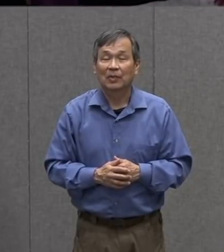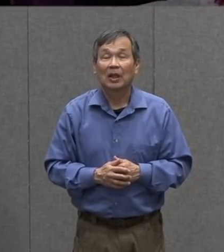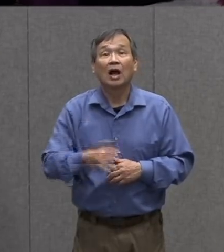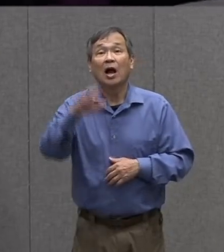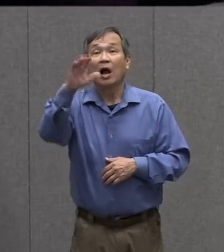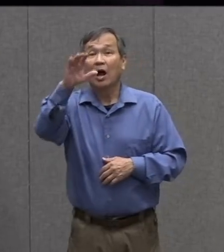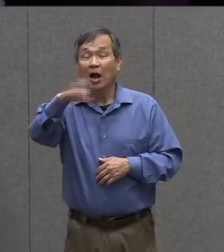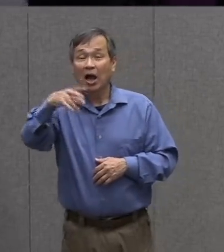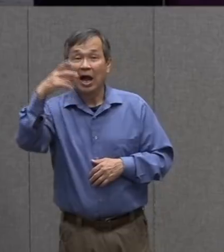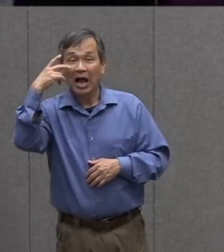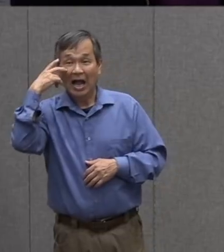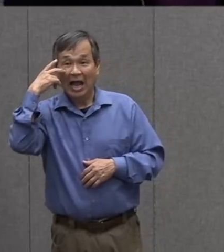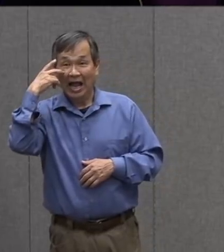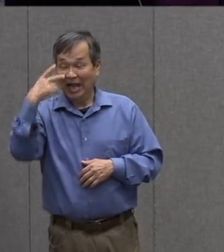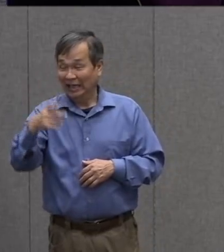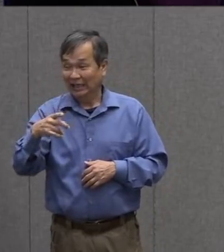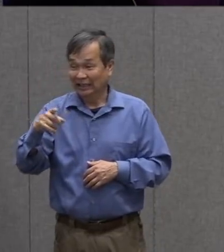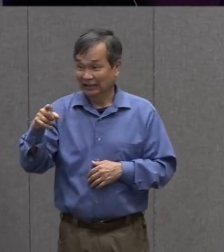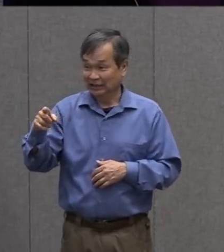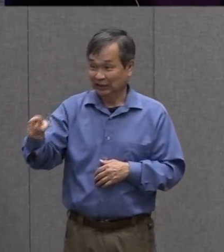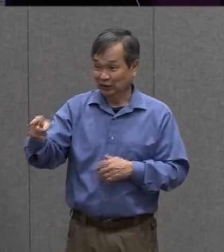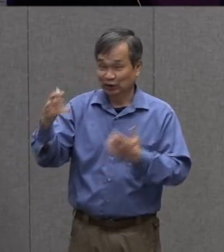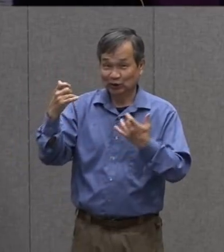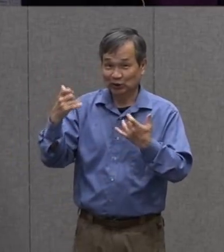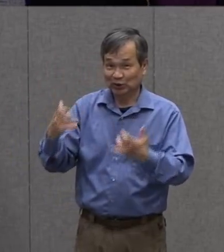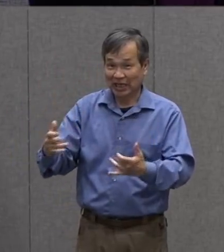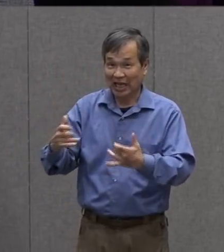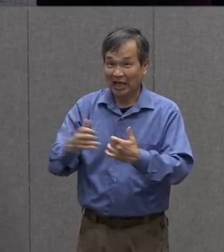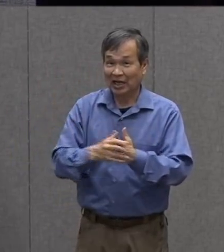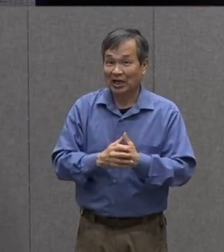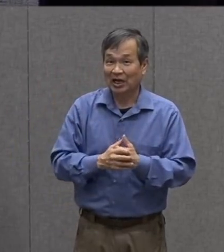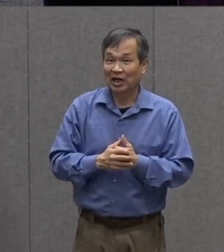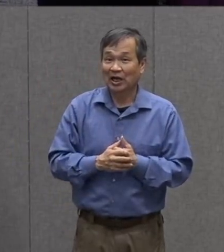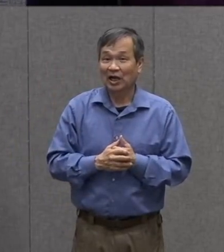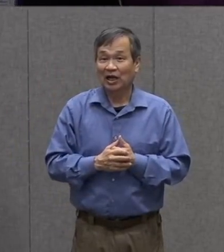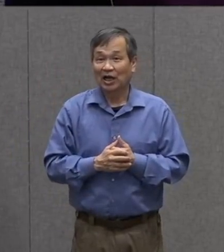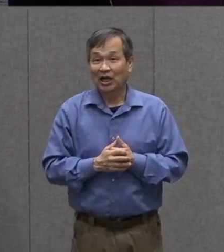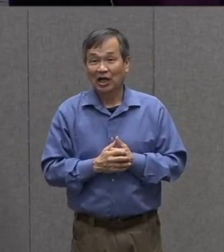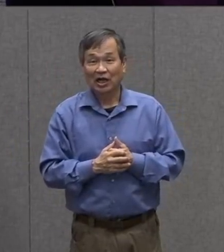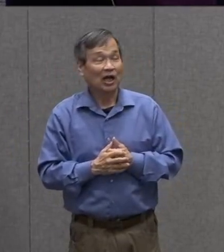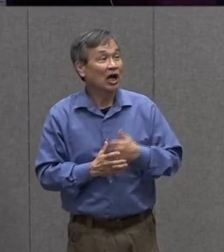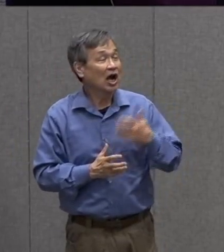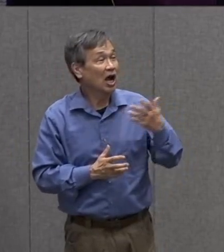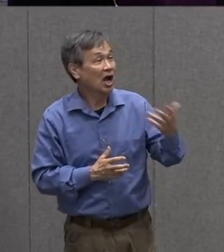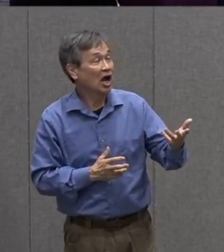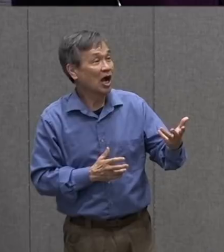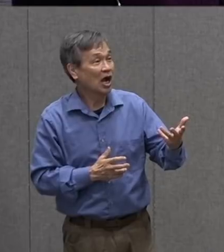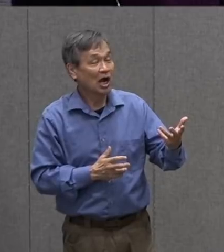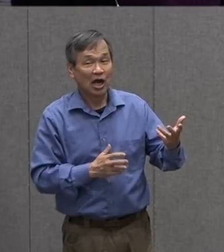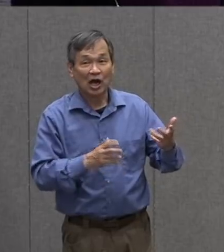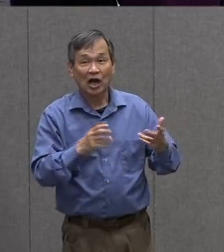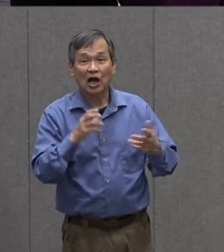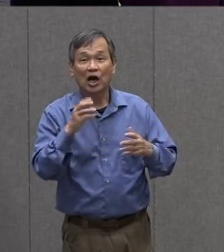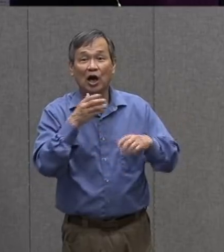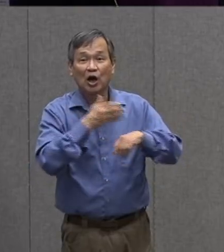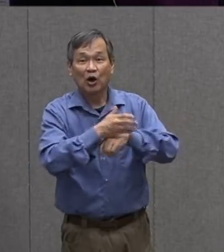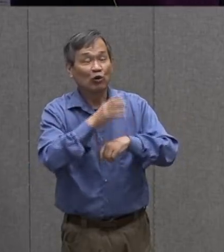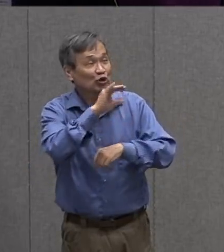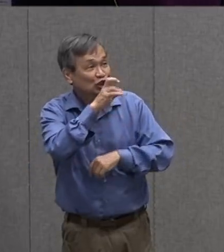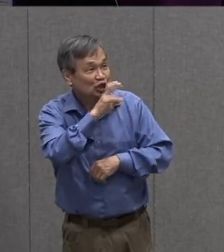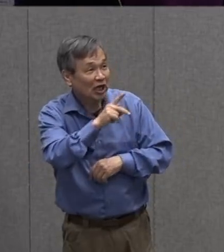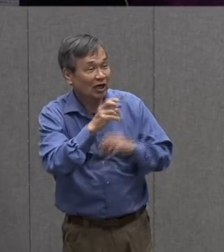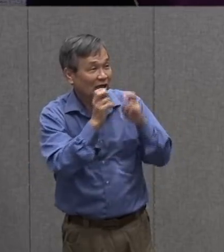I see you now, Heidi Hare. Will Woodchuck, you were